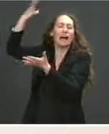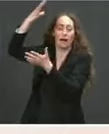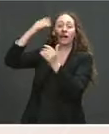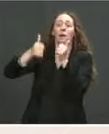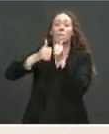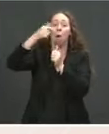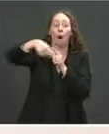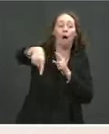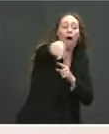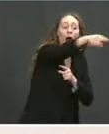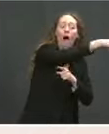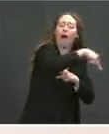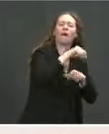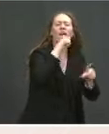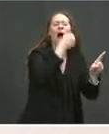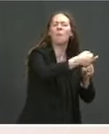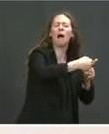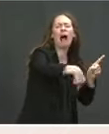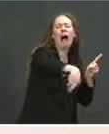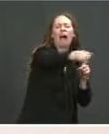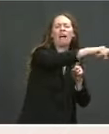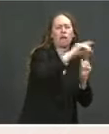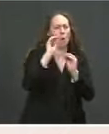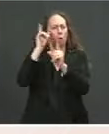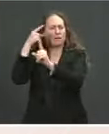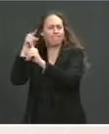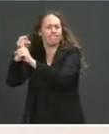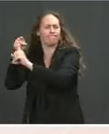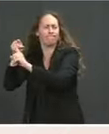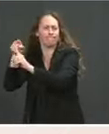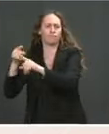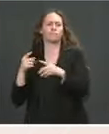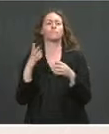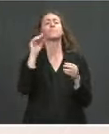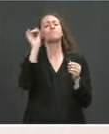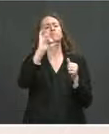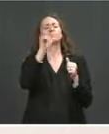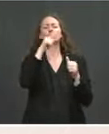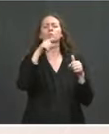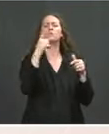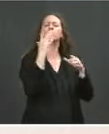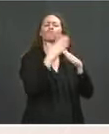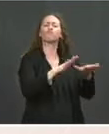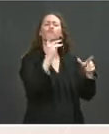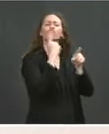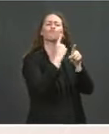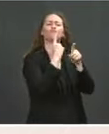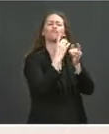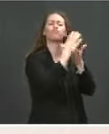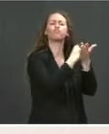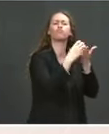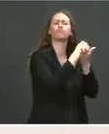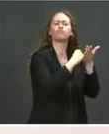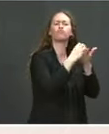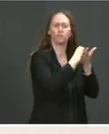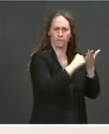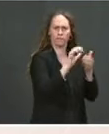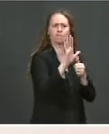here is to equalize the treatment of ordinary income and capital gains. And that is a principle that's neither